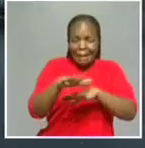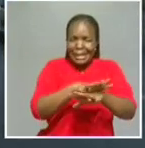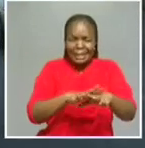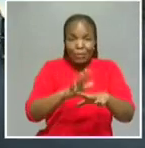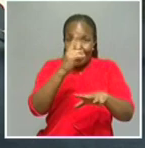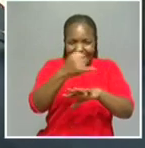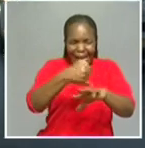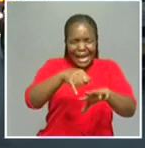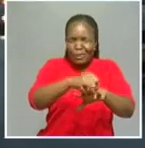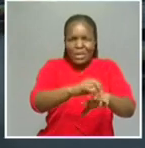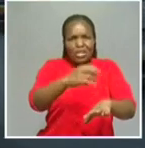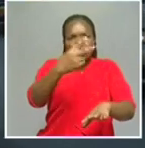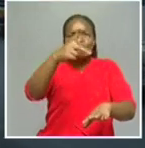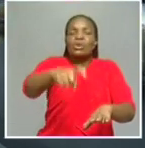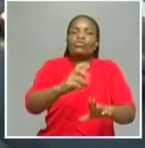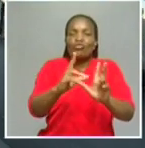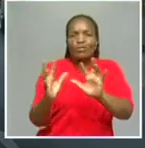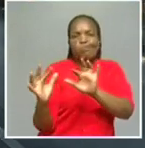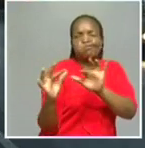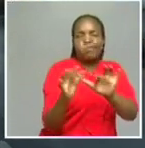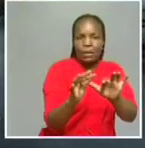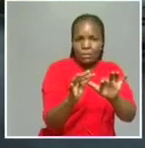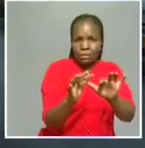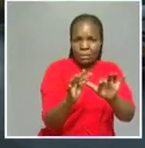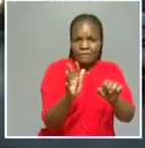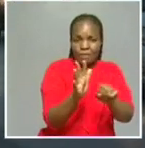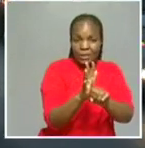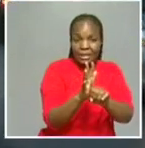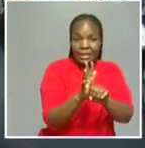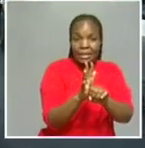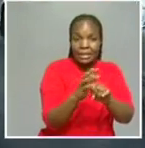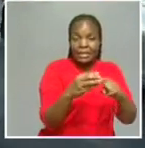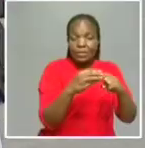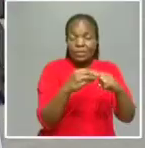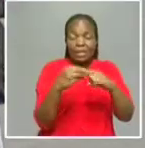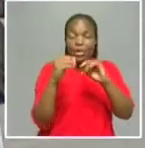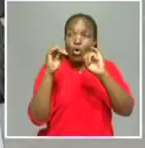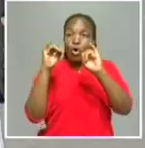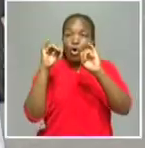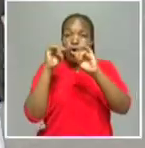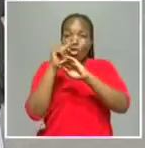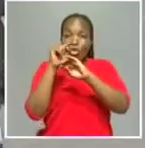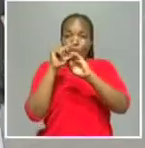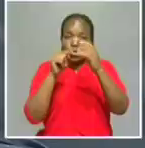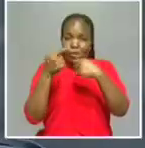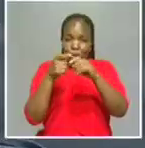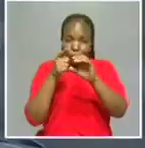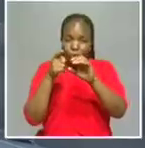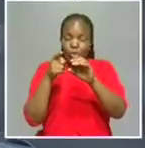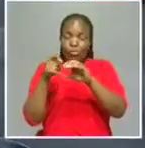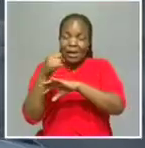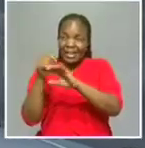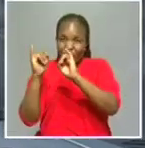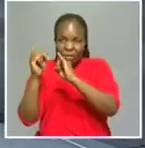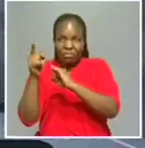that were converging in some of the clubs, especially in town. So in the other regions, the information